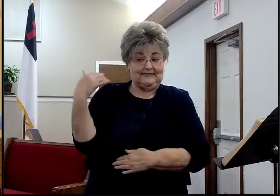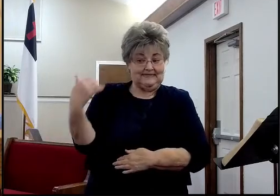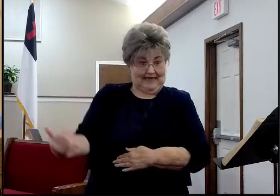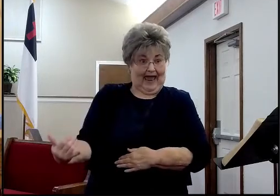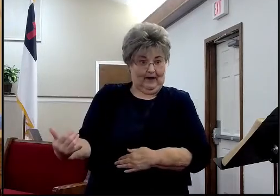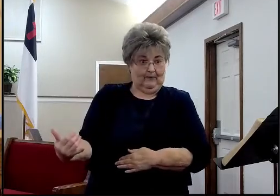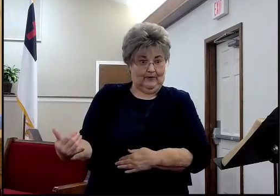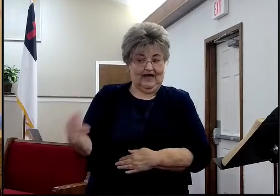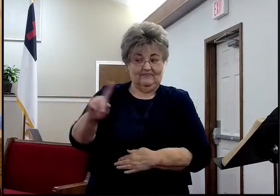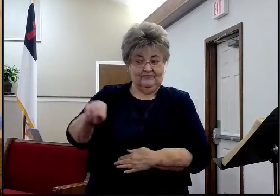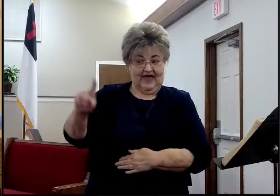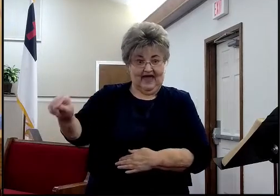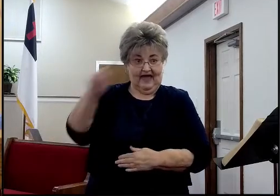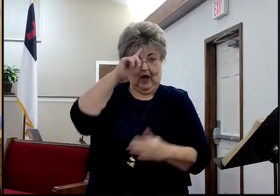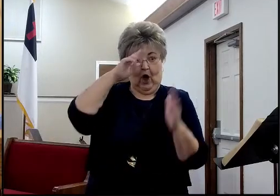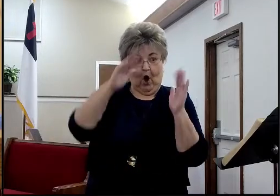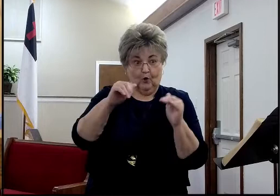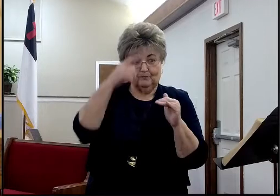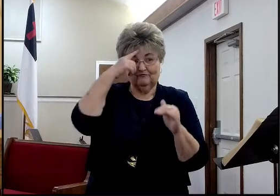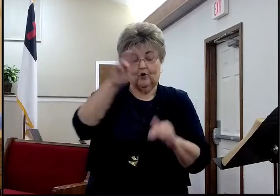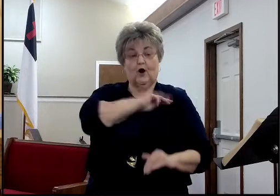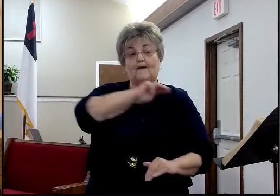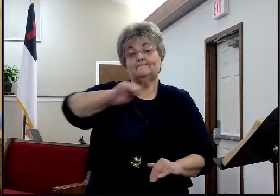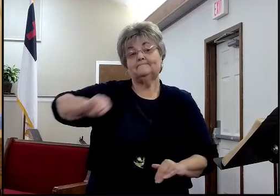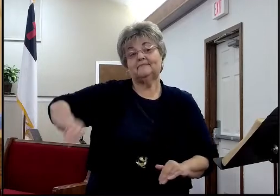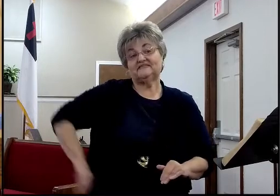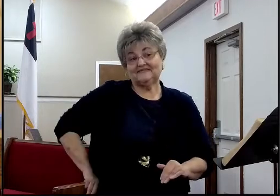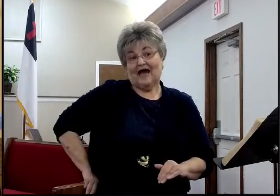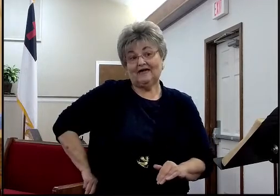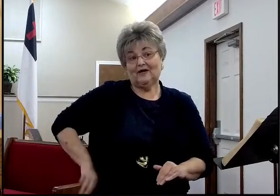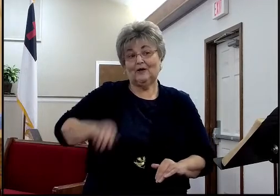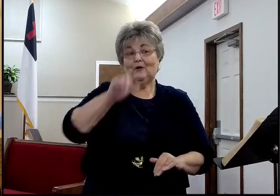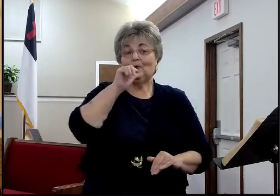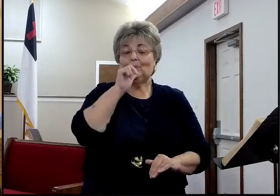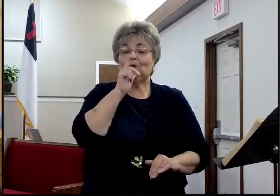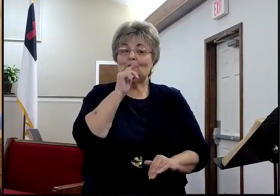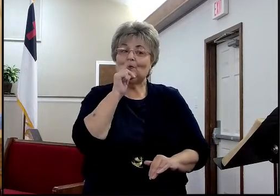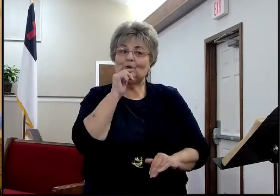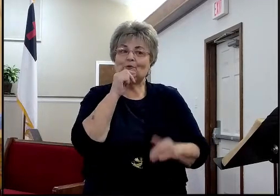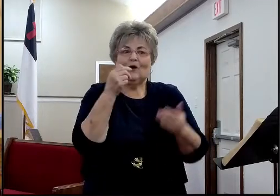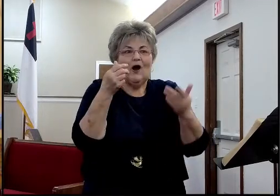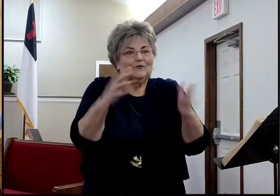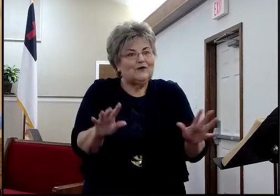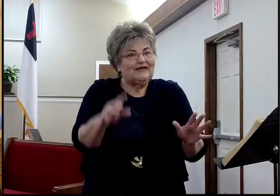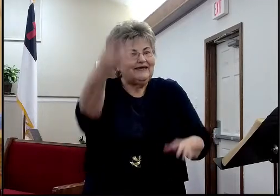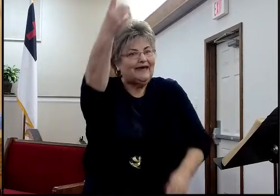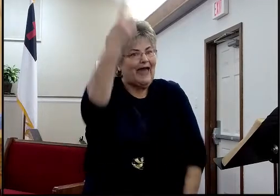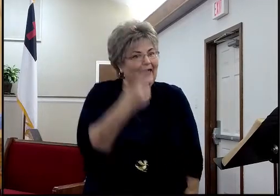they're hoping, for a Messiah, that already came, and who's hoping,